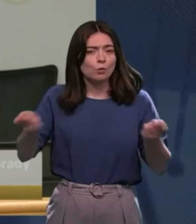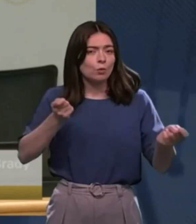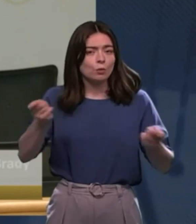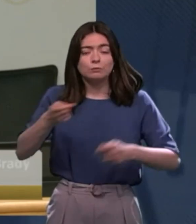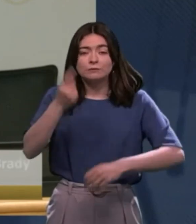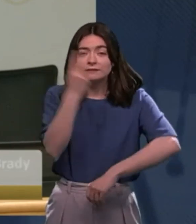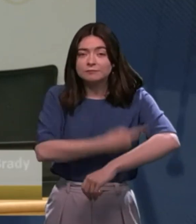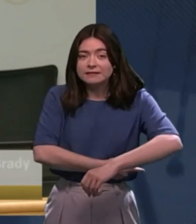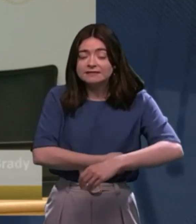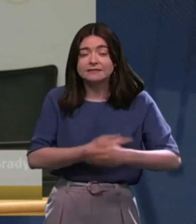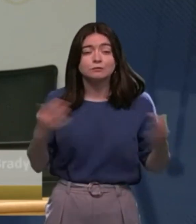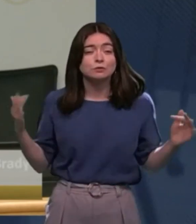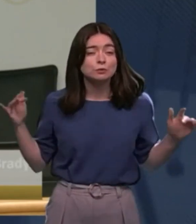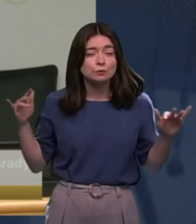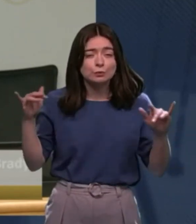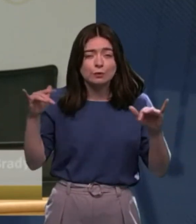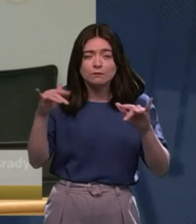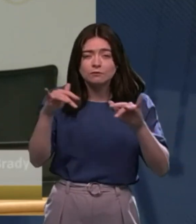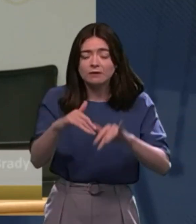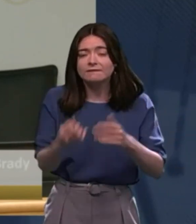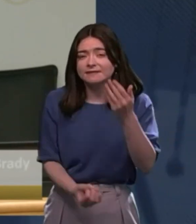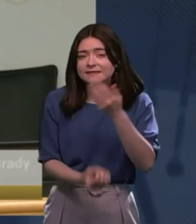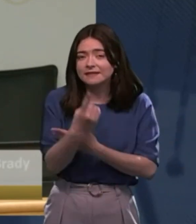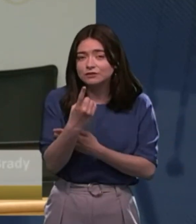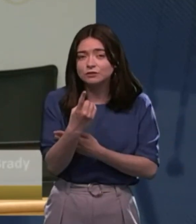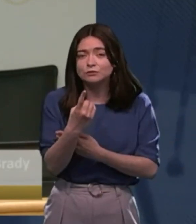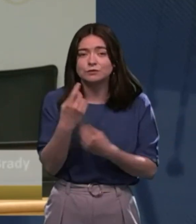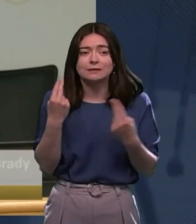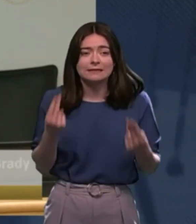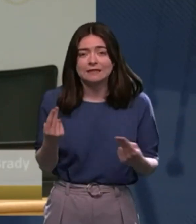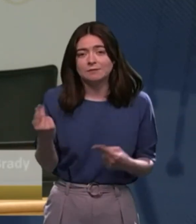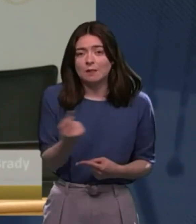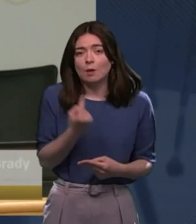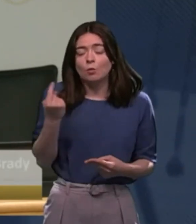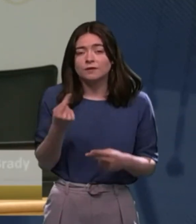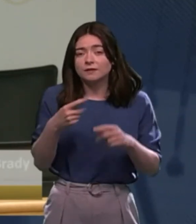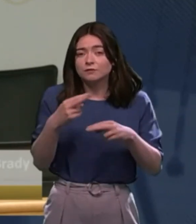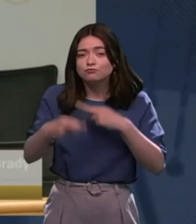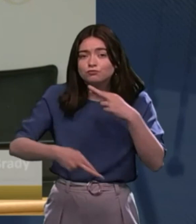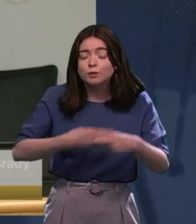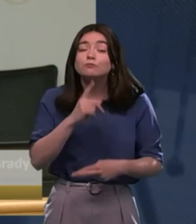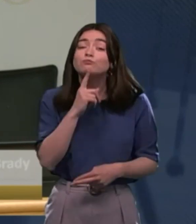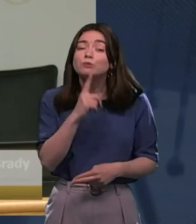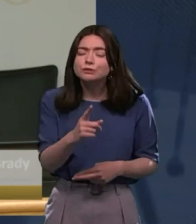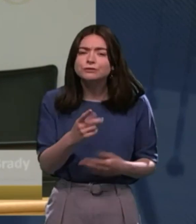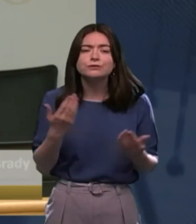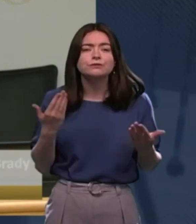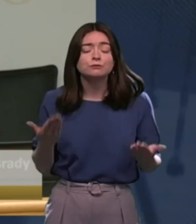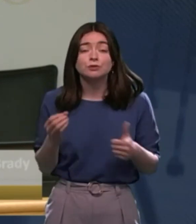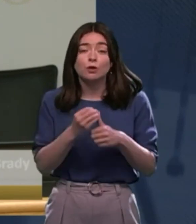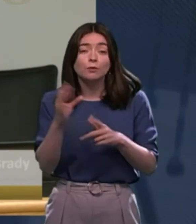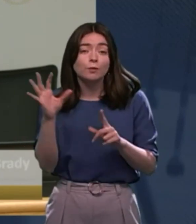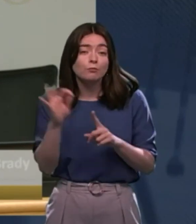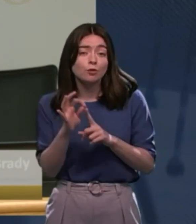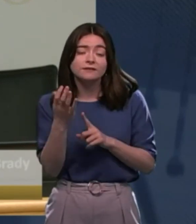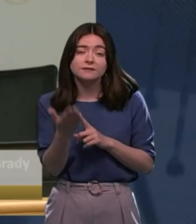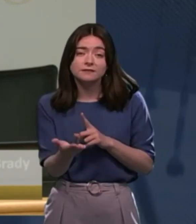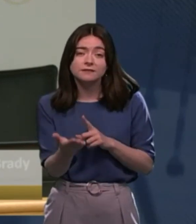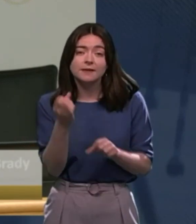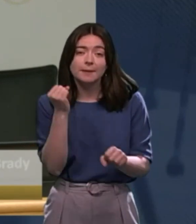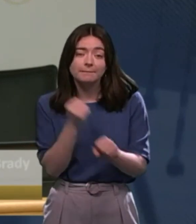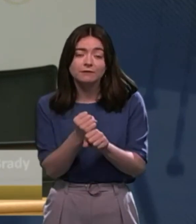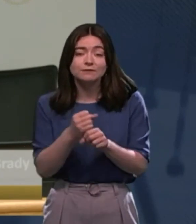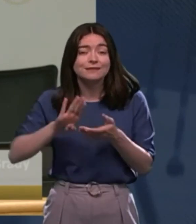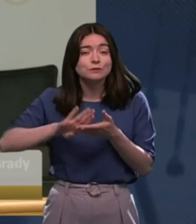And, you know, when there's overcrowding as well, that's an issue. So, people should be in single cell occupancy as well. But I suppose on your other point, Deputy Herons, just on